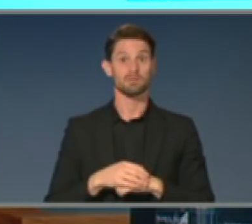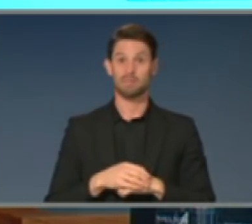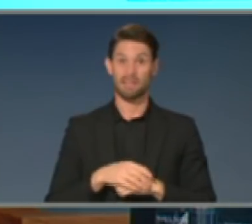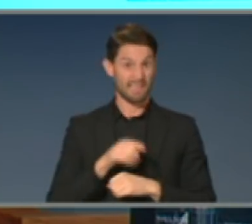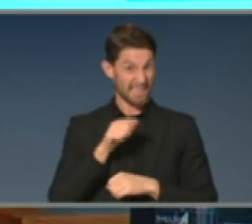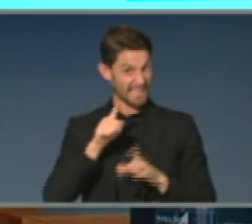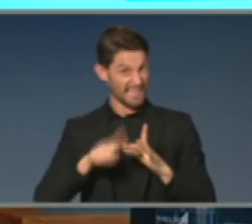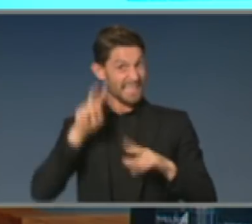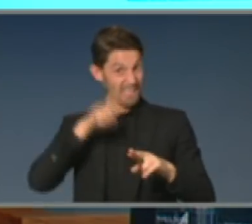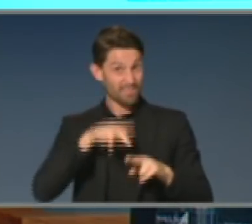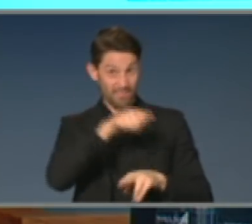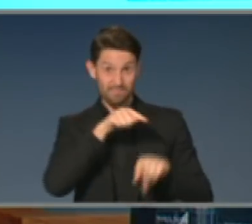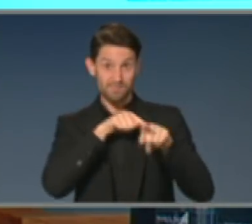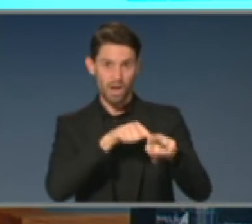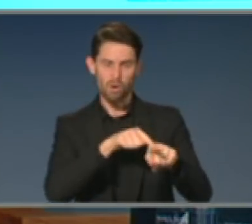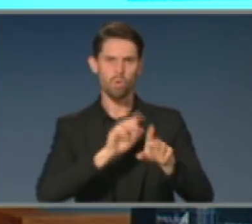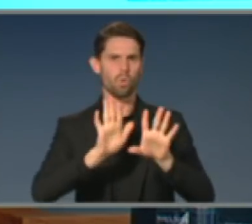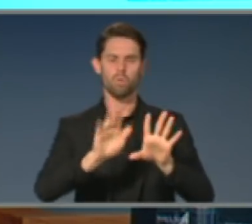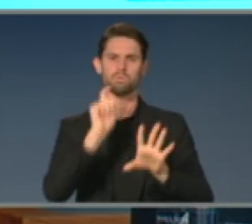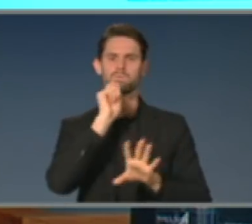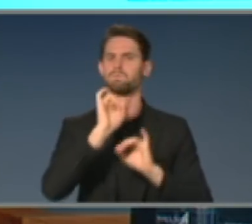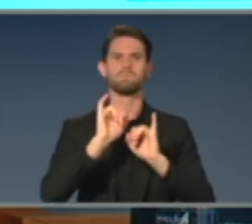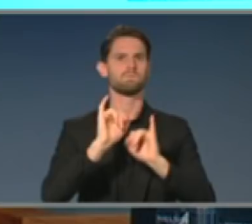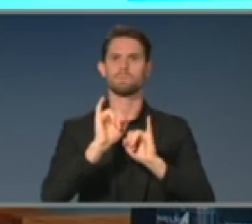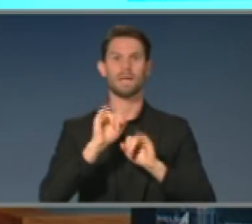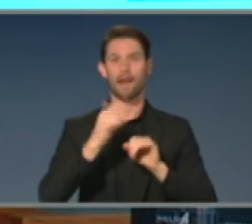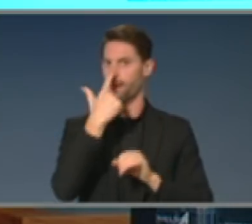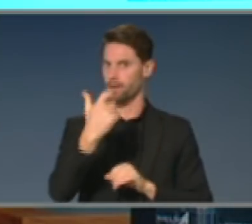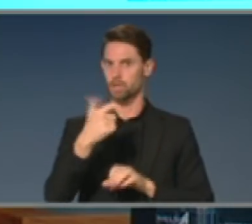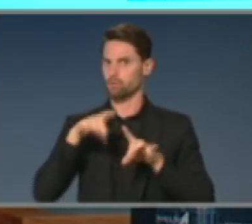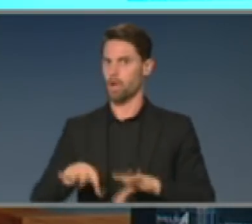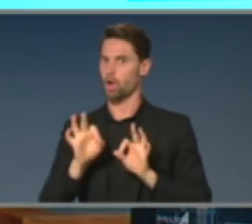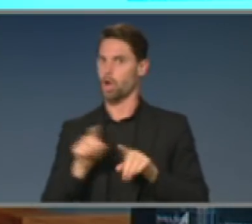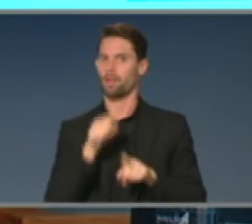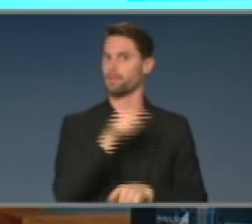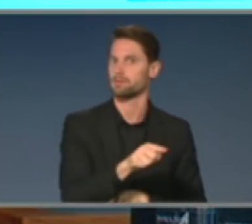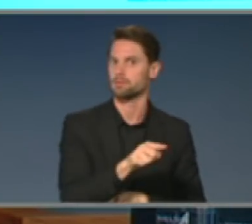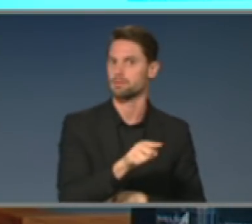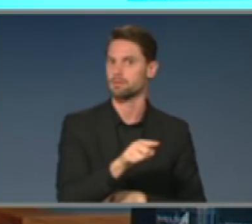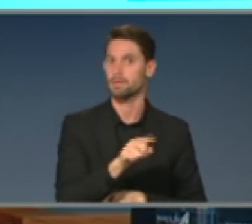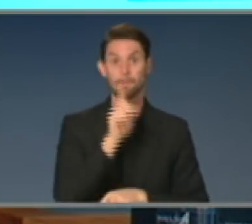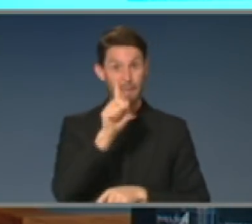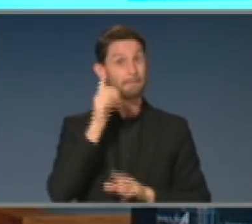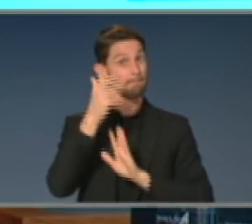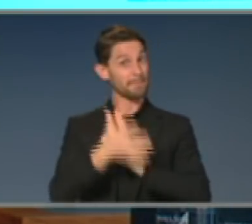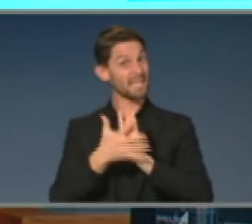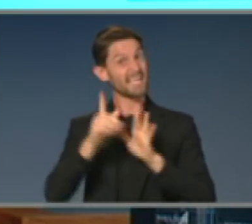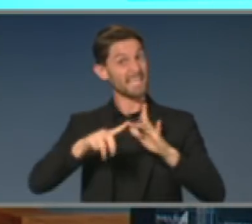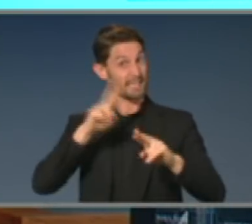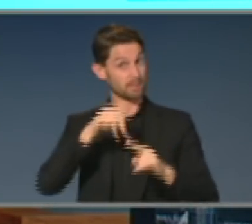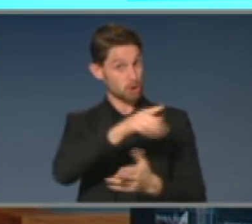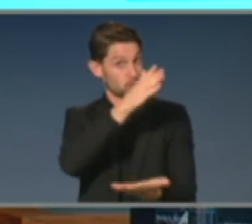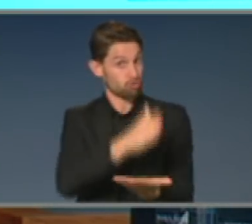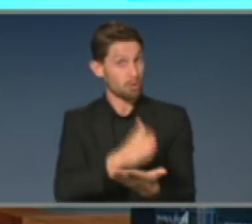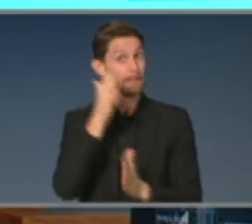scenario. It's not real, it doesn't reflect the current state in Australia, but you would see an ICU daily demand for new